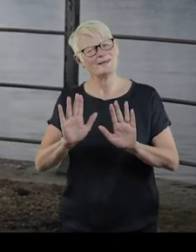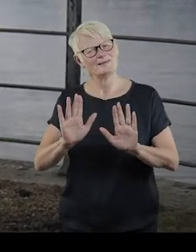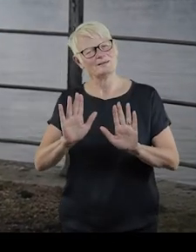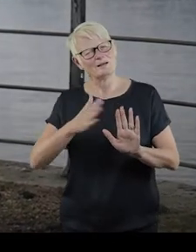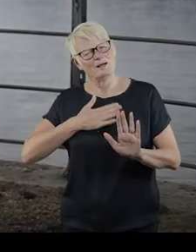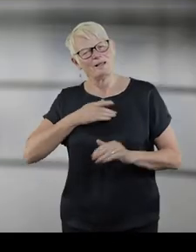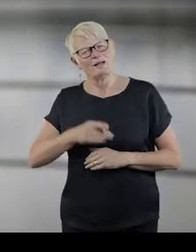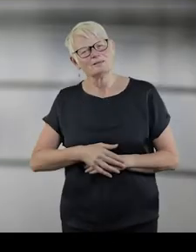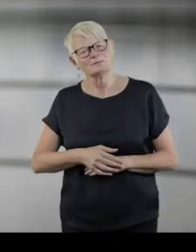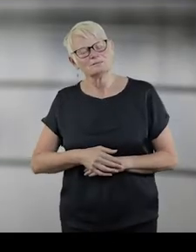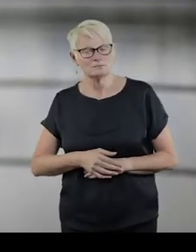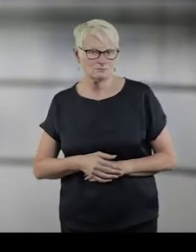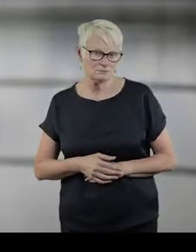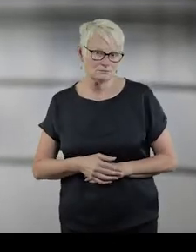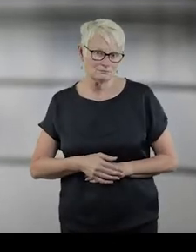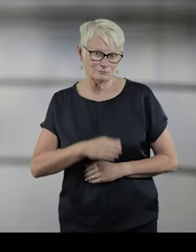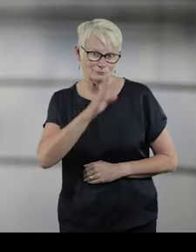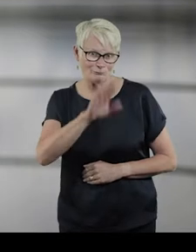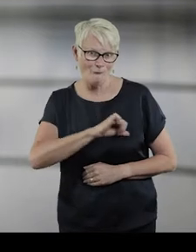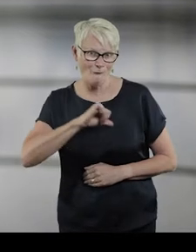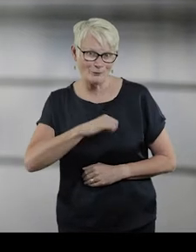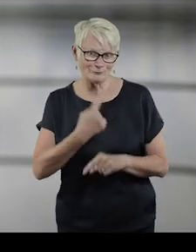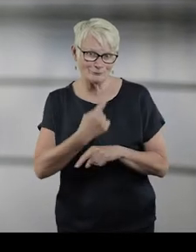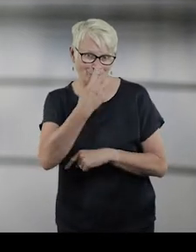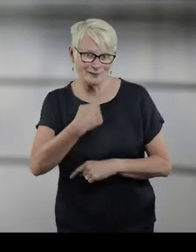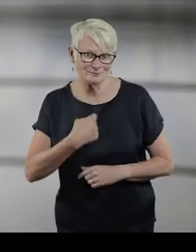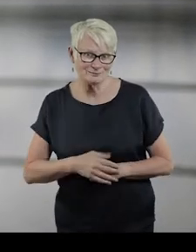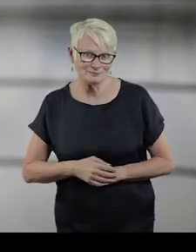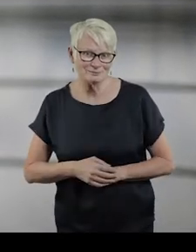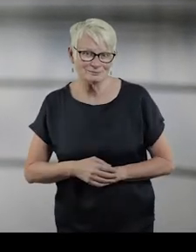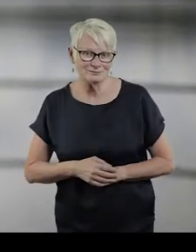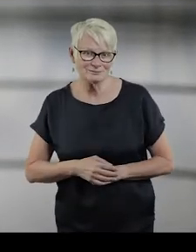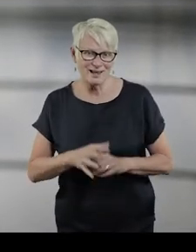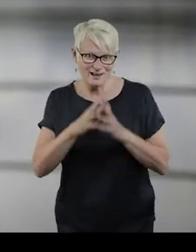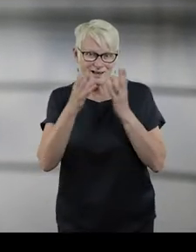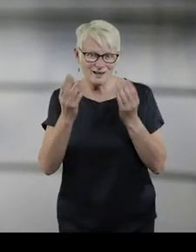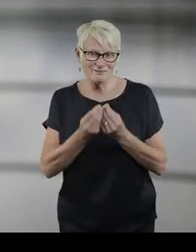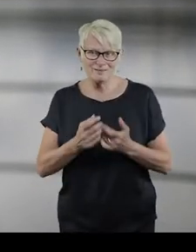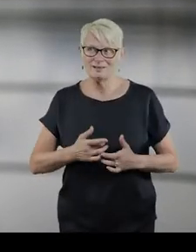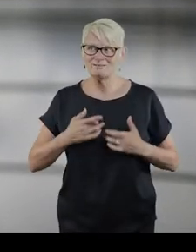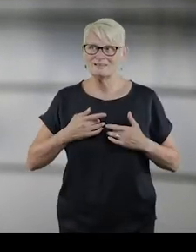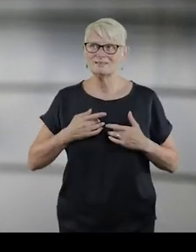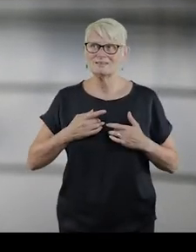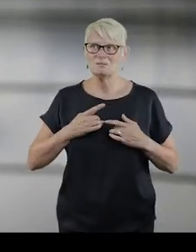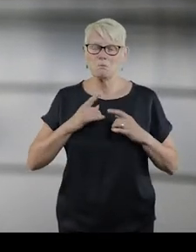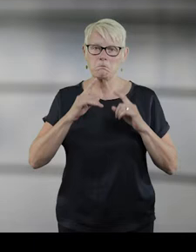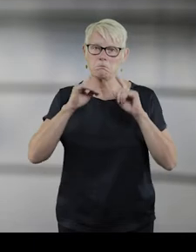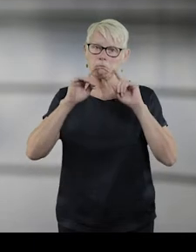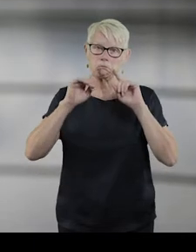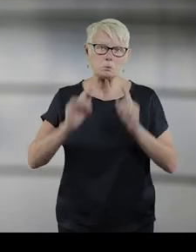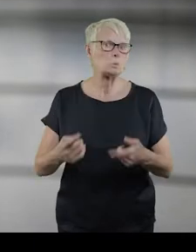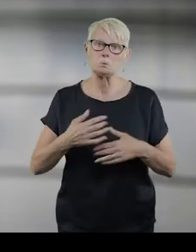Can I be honest with you? Everything feels impossible.